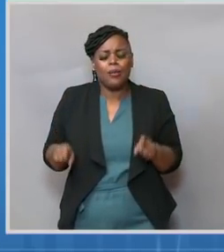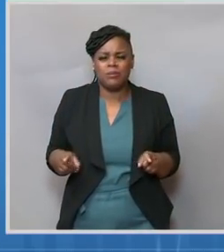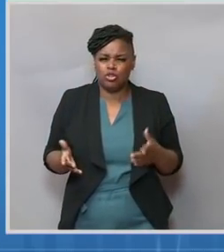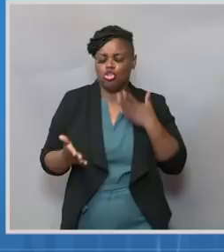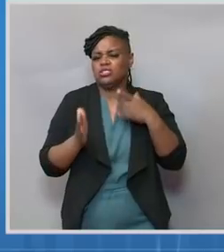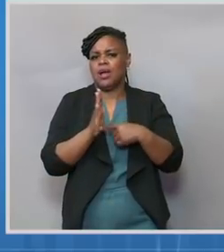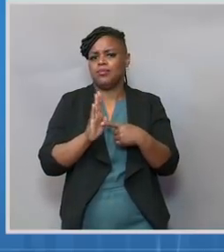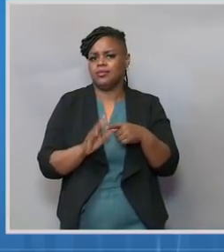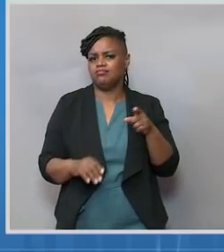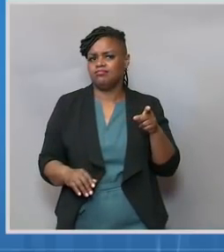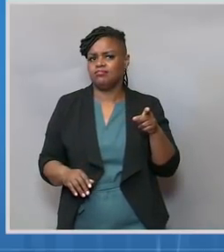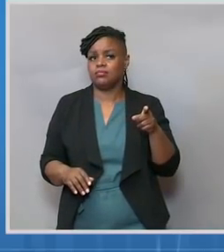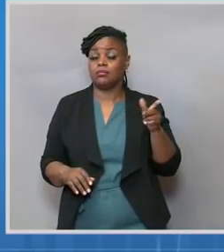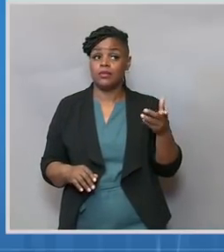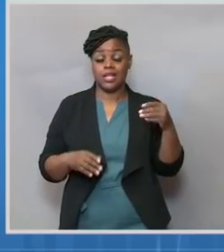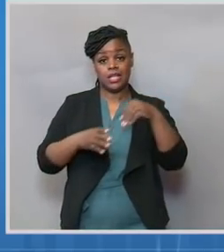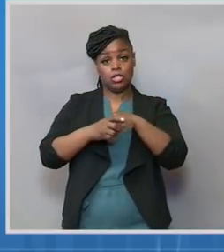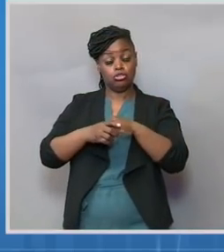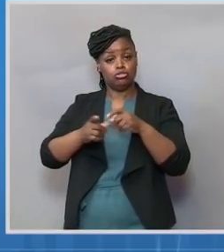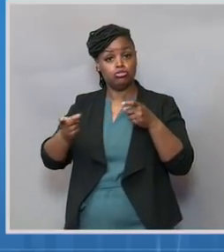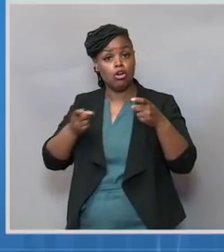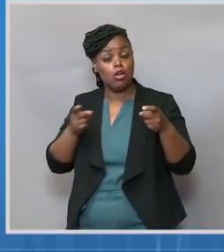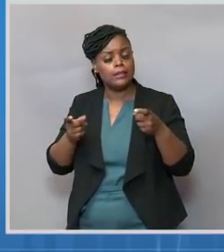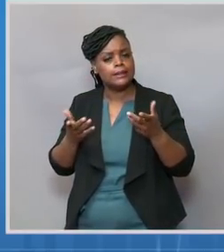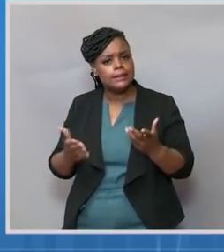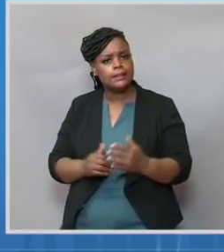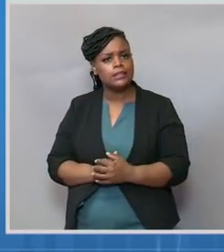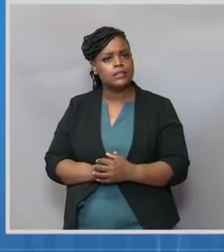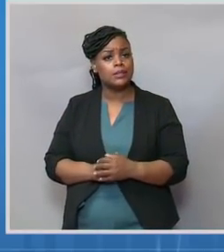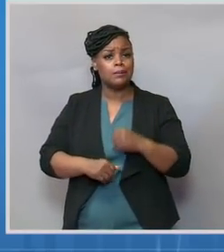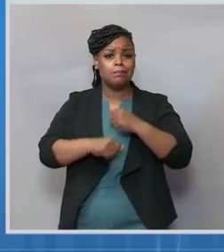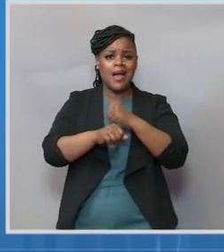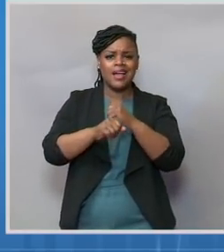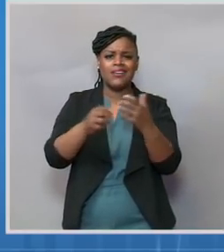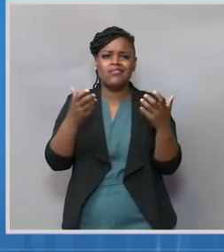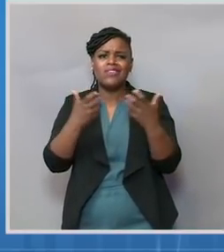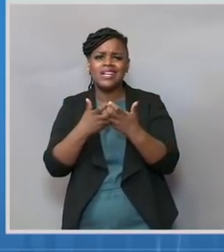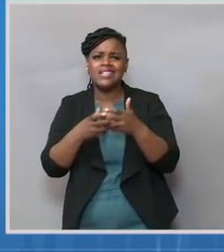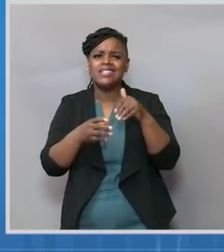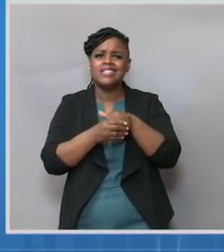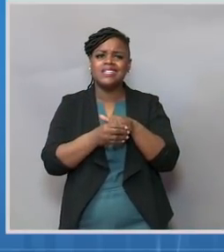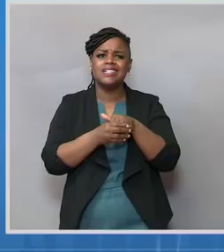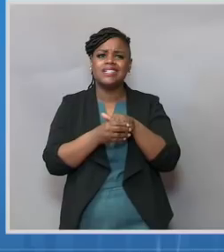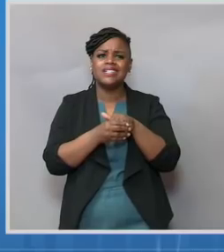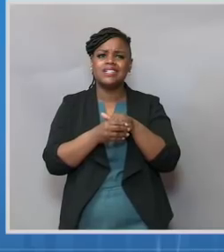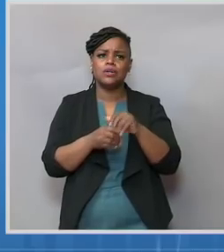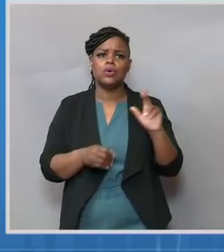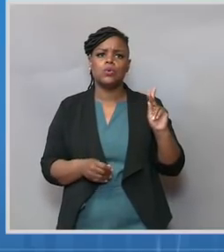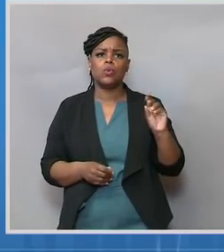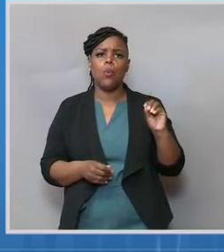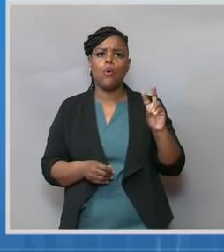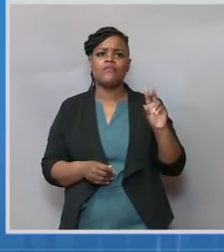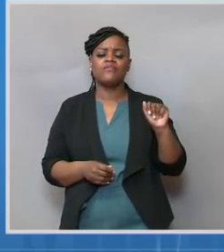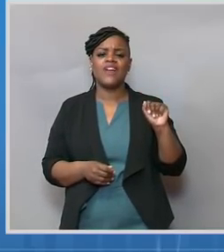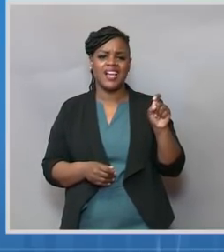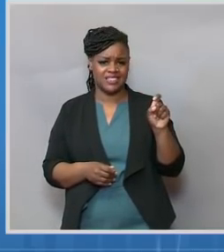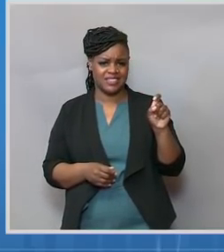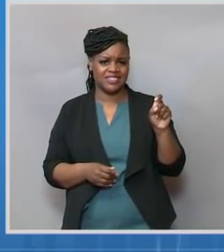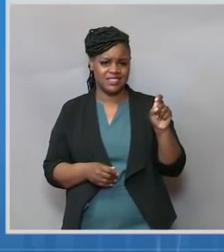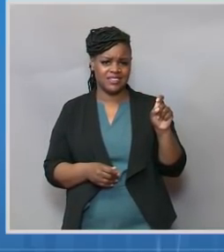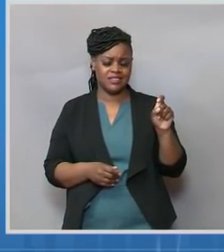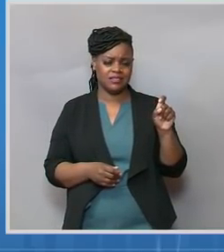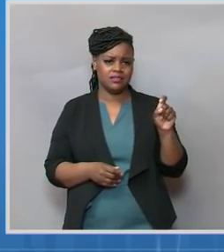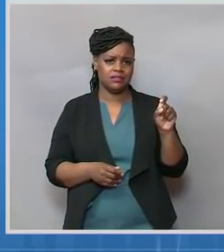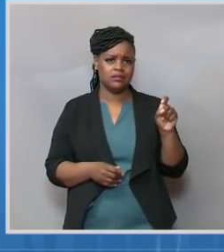made the biggest investment in COVAX. And we are committed to sharing vaccine